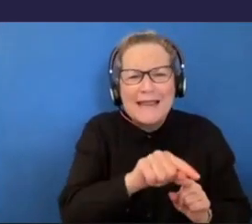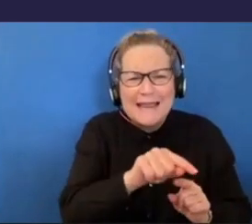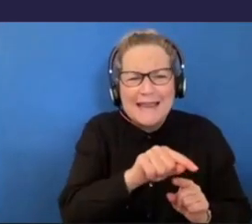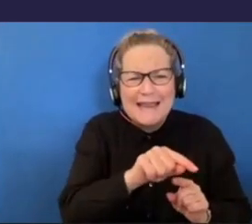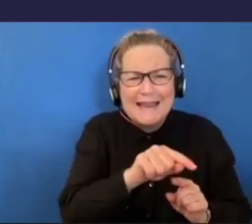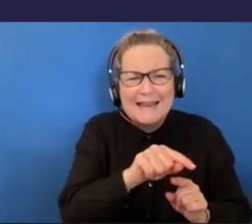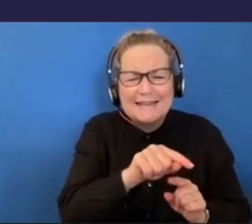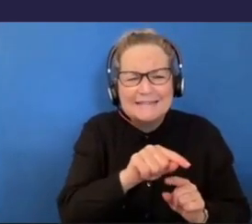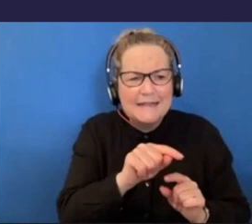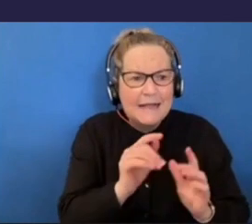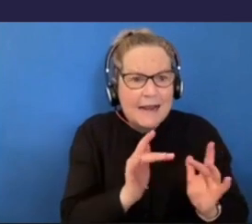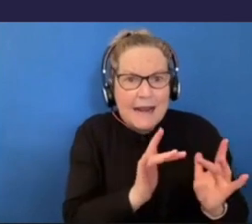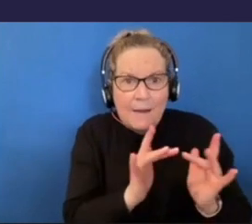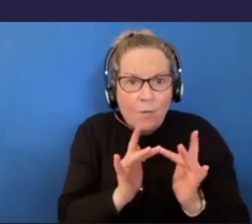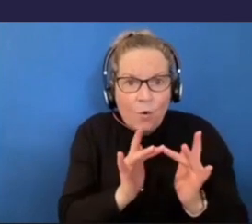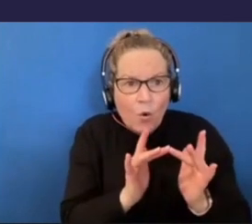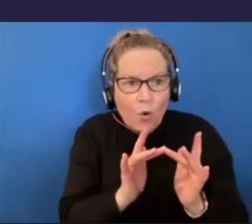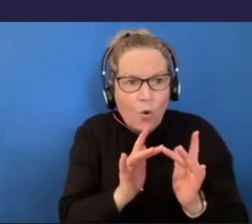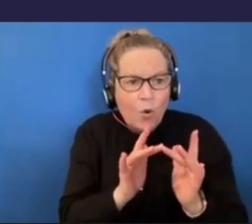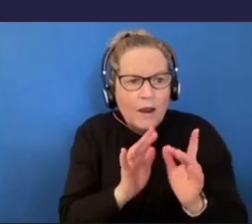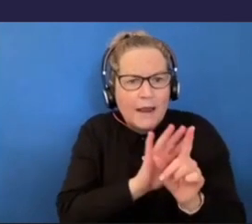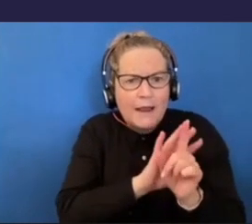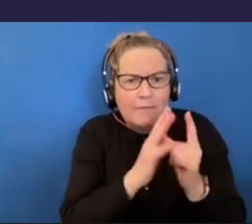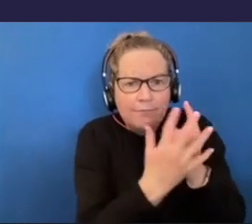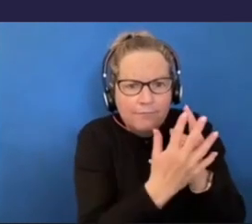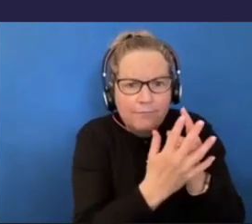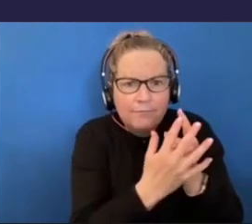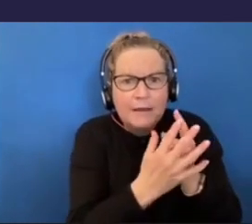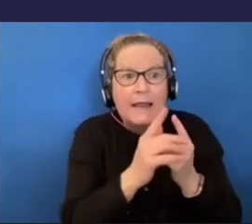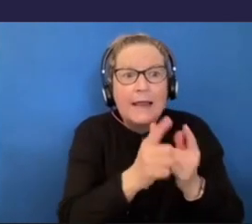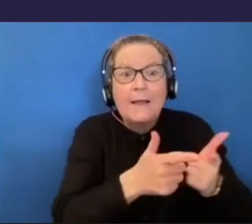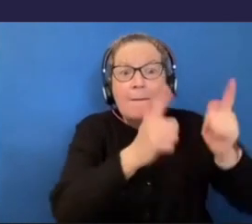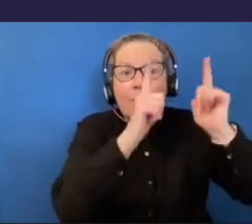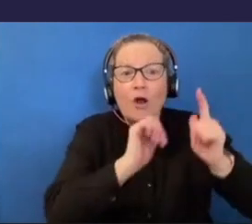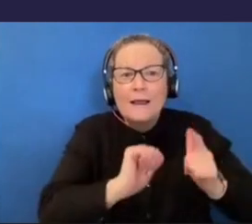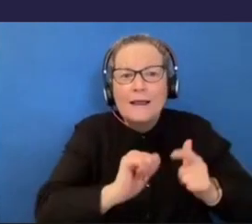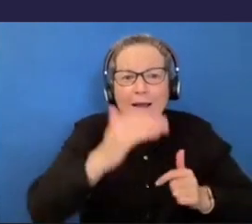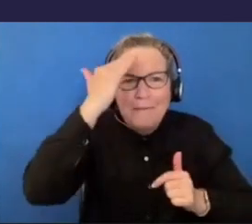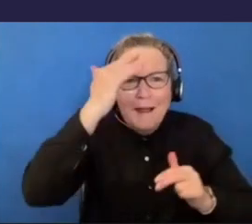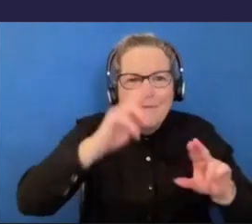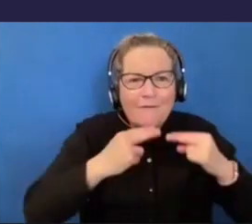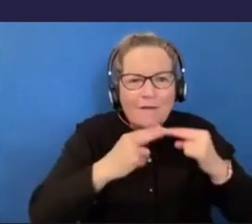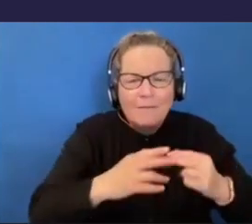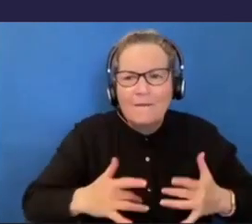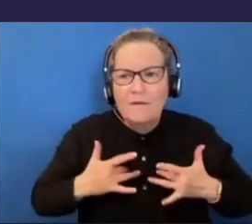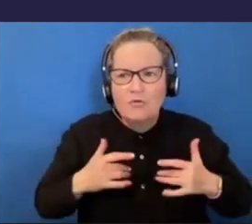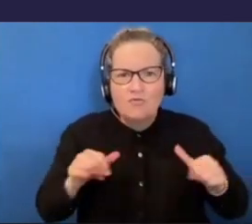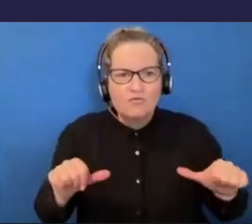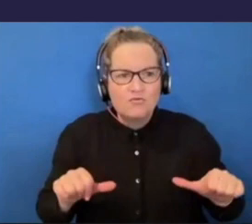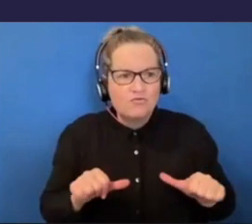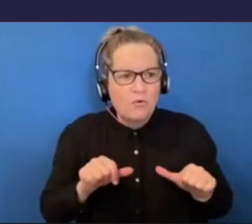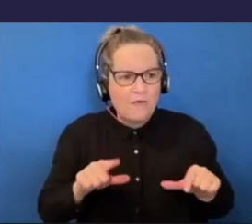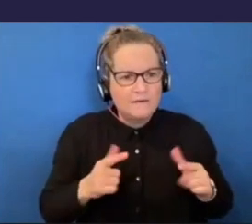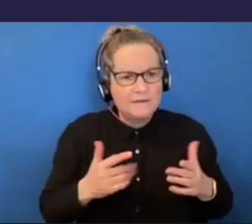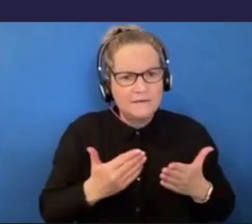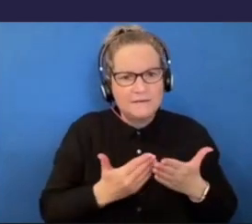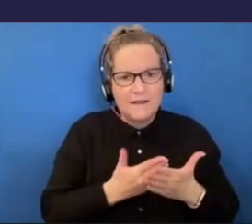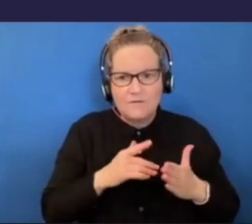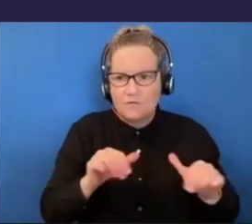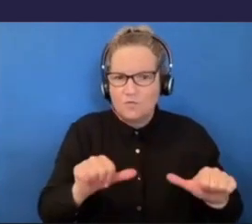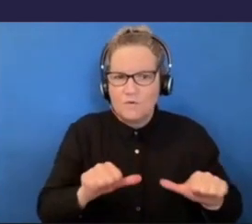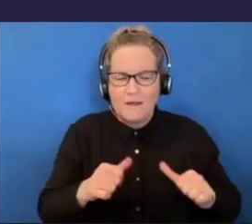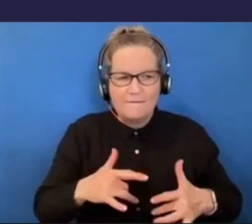network, that his underbosses are also feeling comfortable with the way that the head of the organization